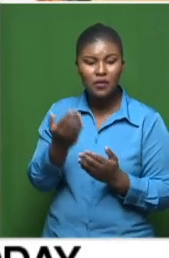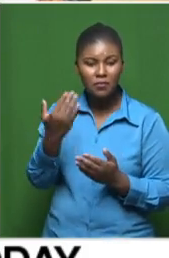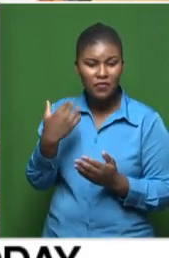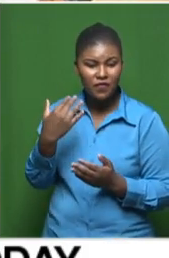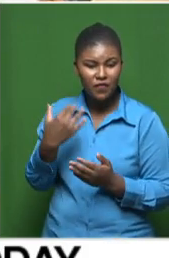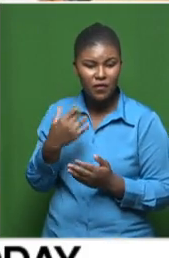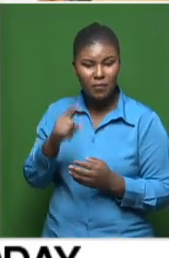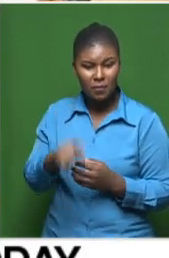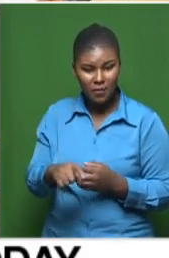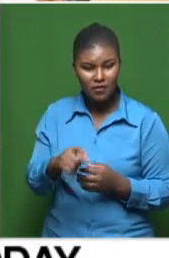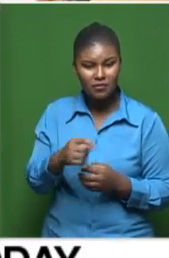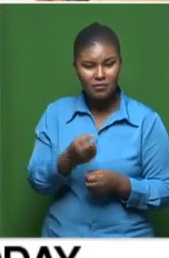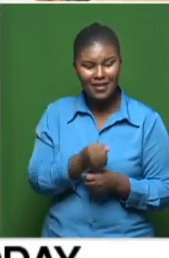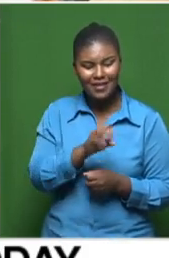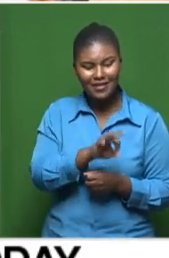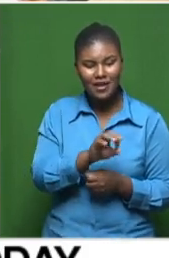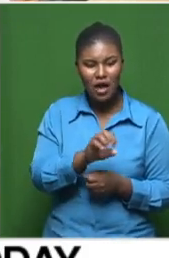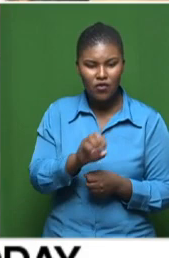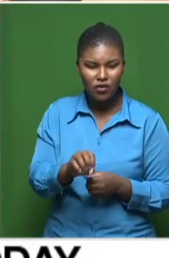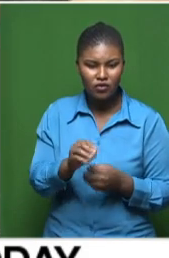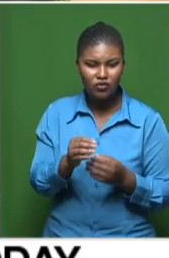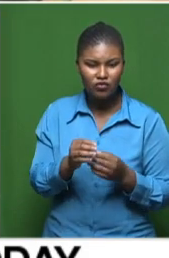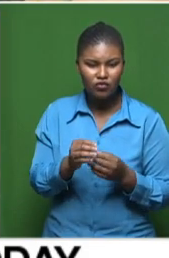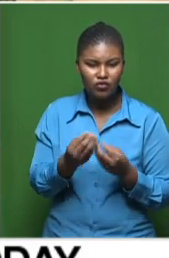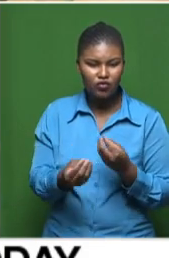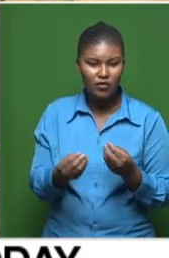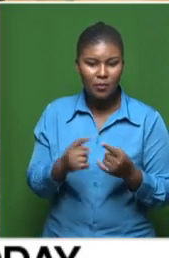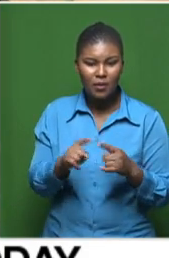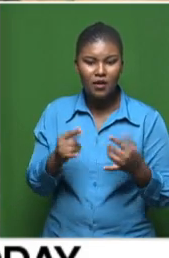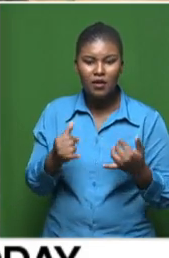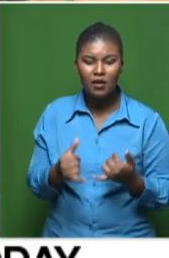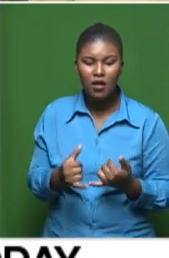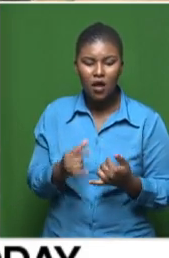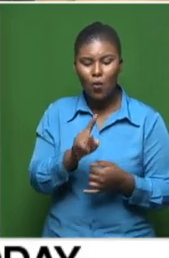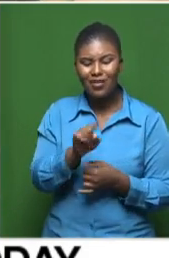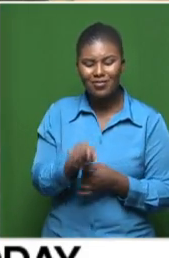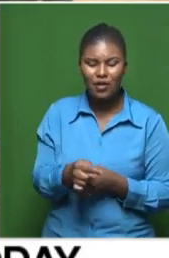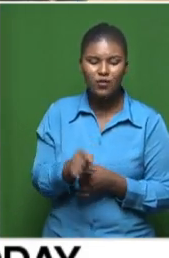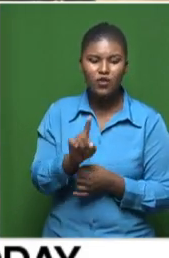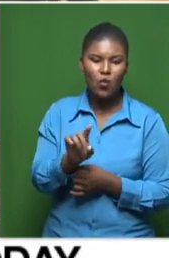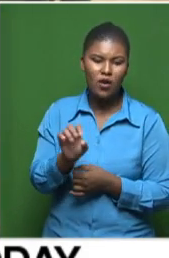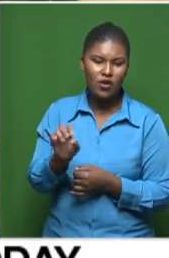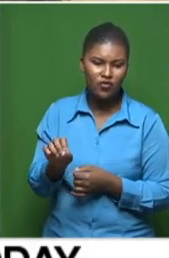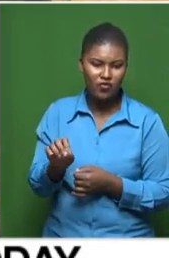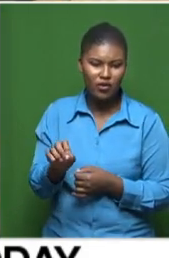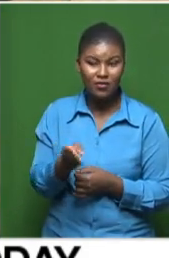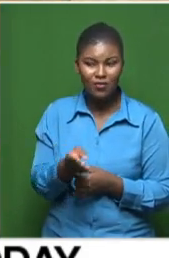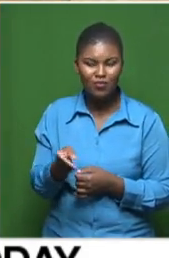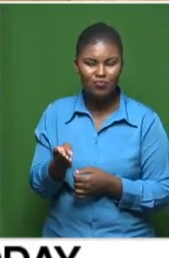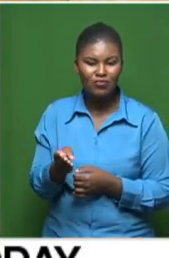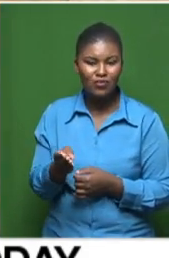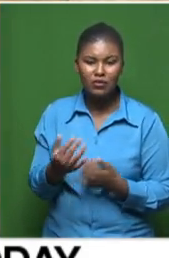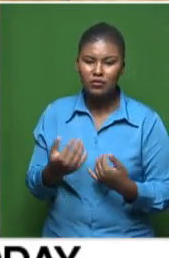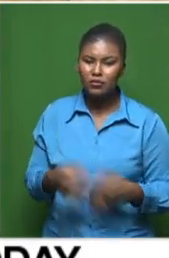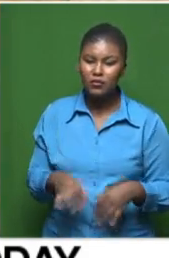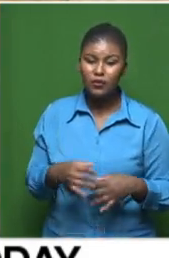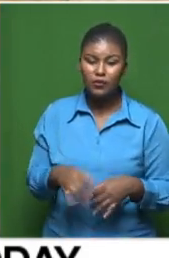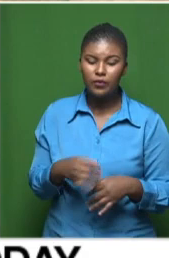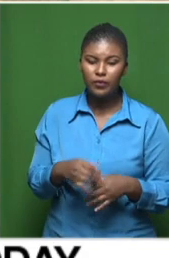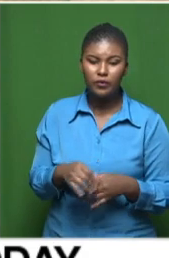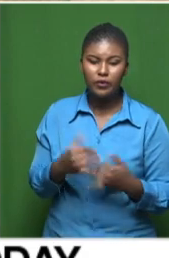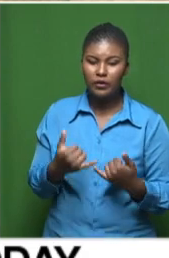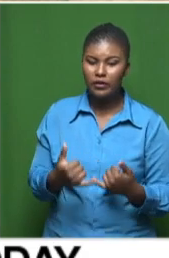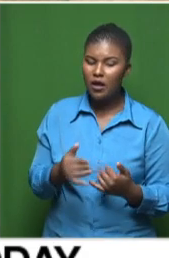accommodate about 300 learners, but they find themselves at about 1,100. I mean, that's almost a